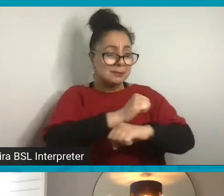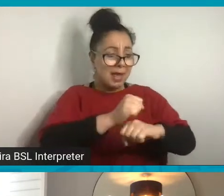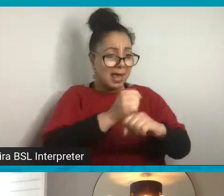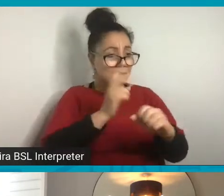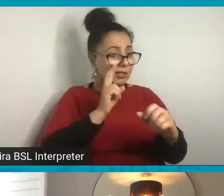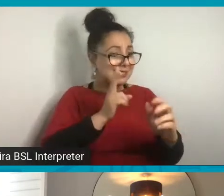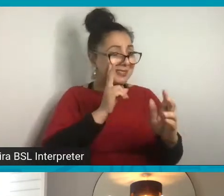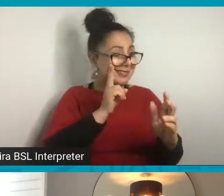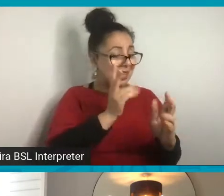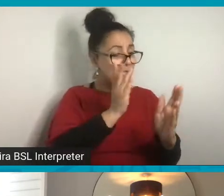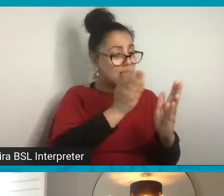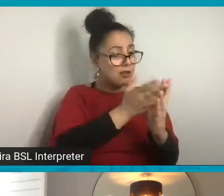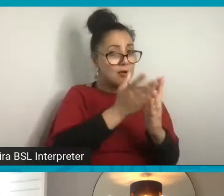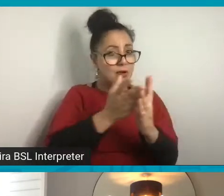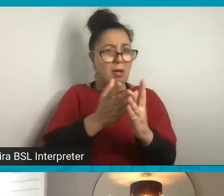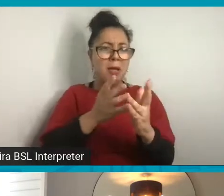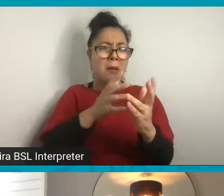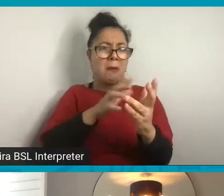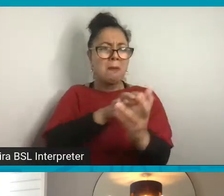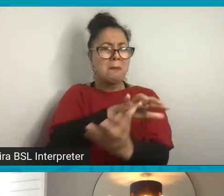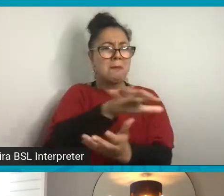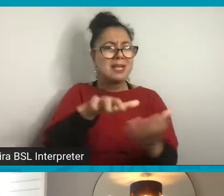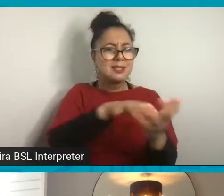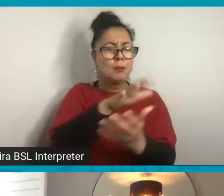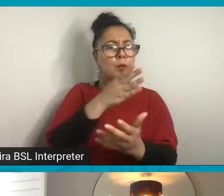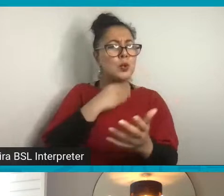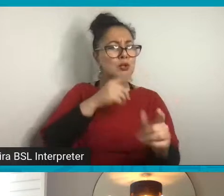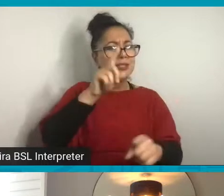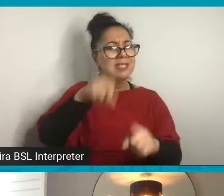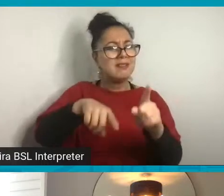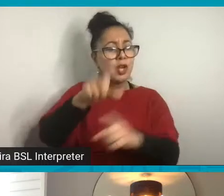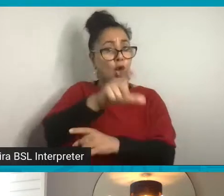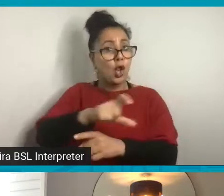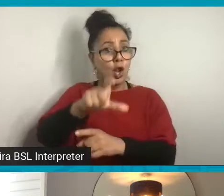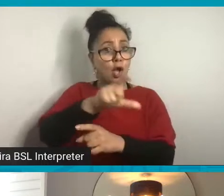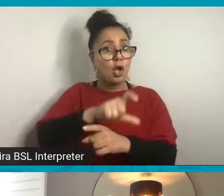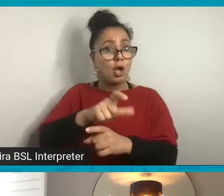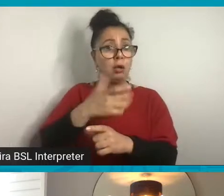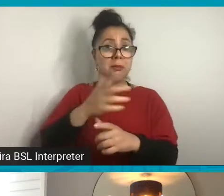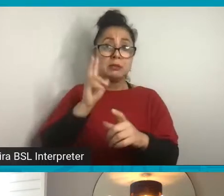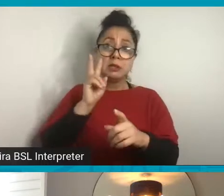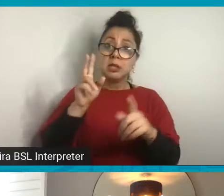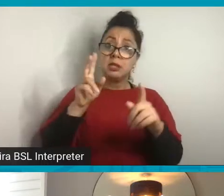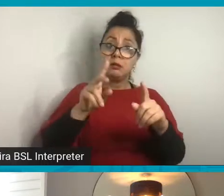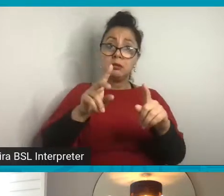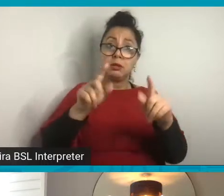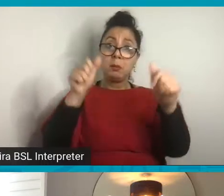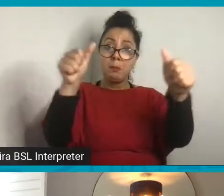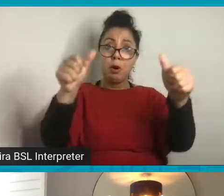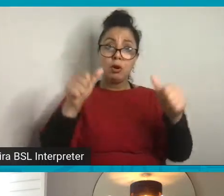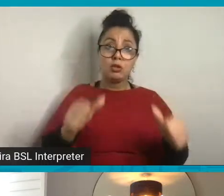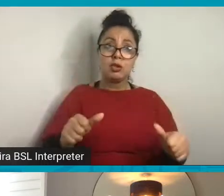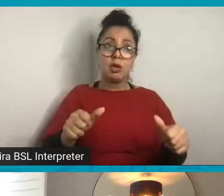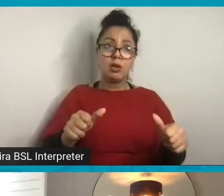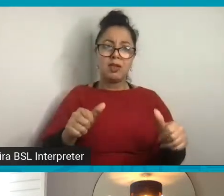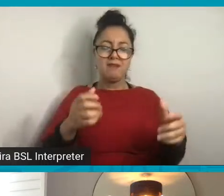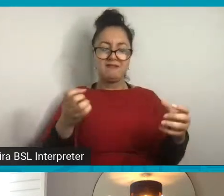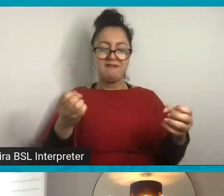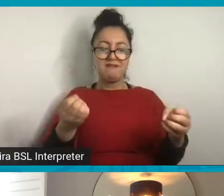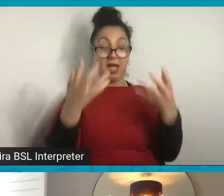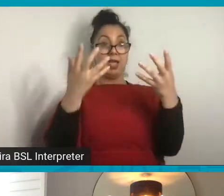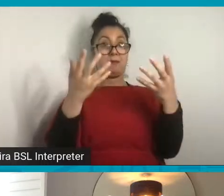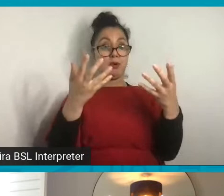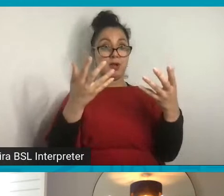And mix it up, you know, use different colours. You saw in the posters, they had quite like vibrant, bright